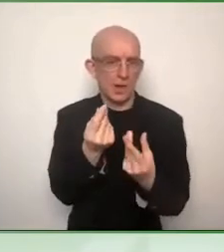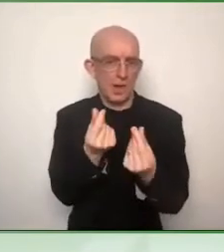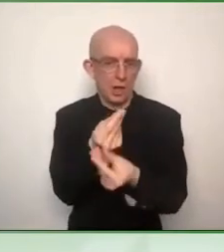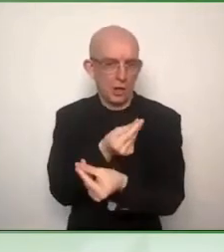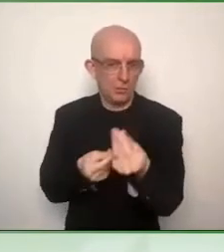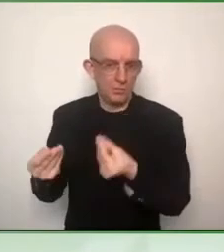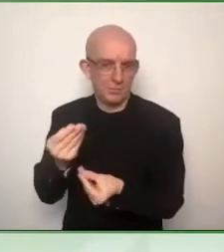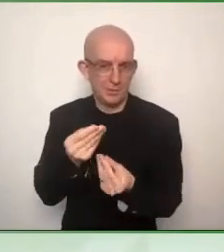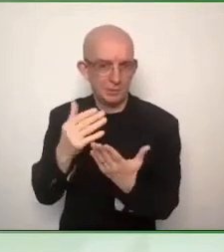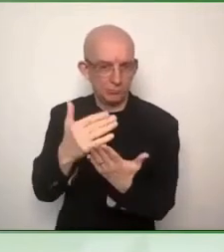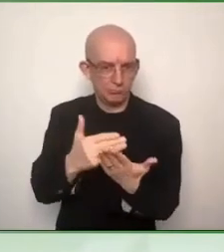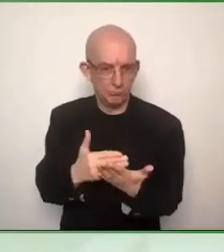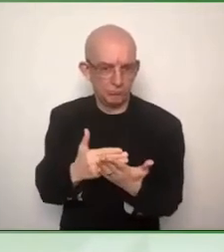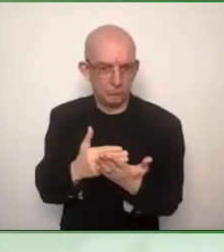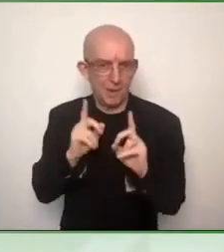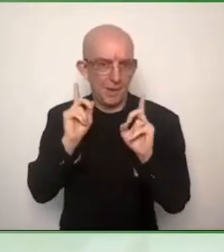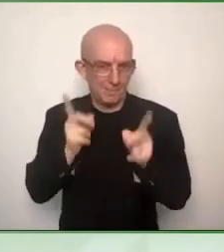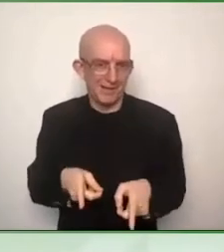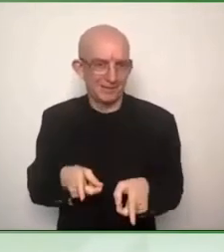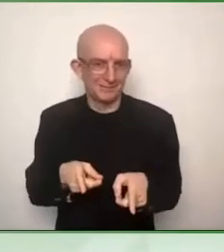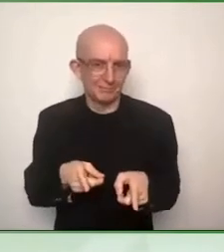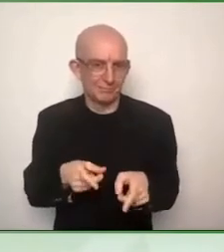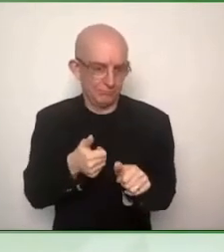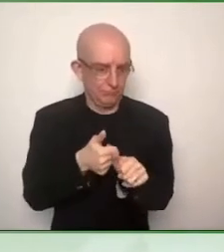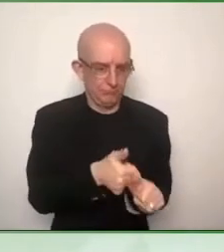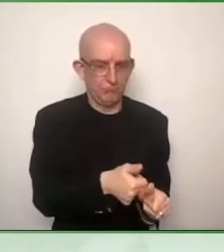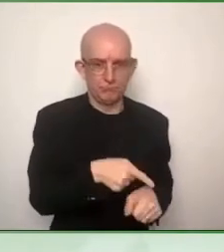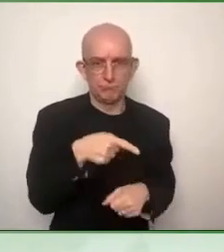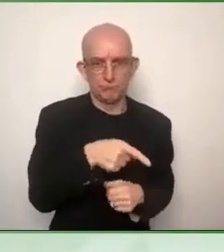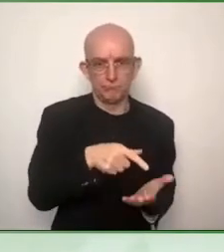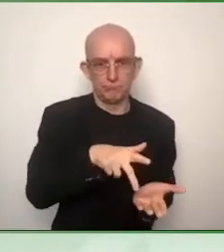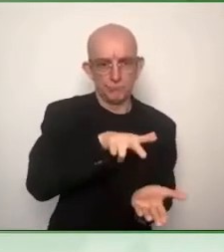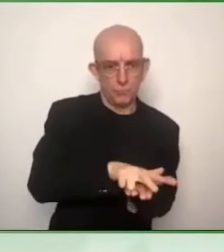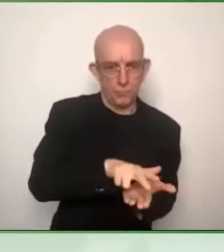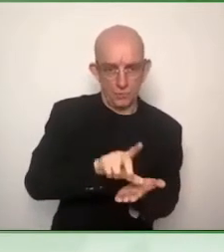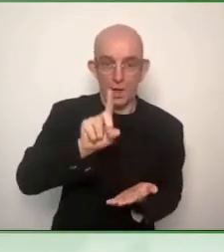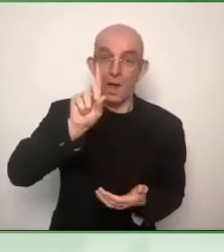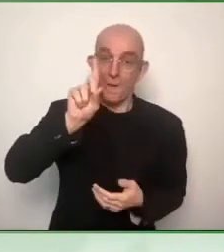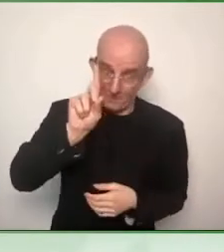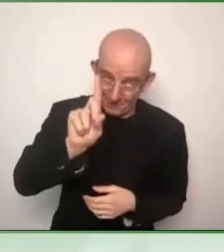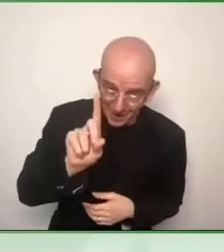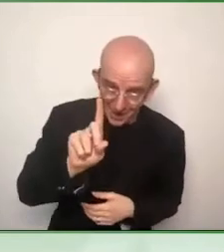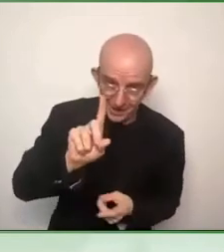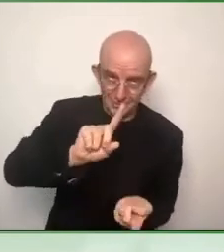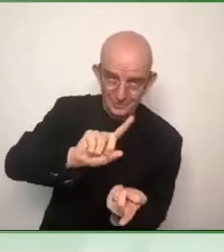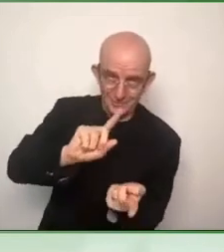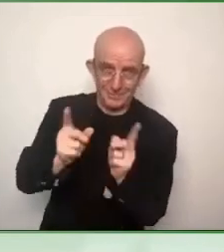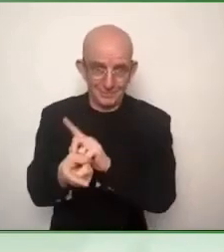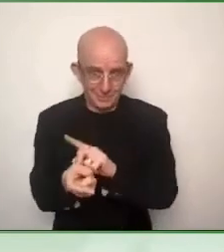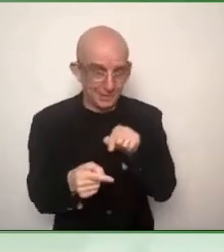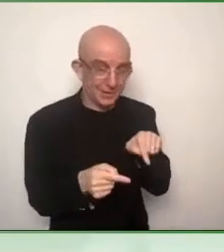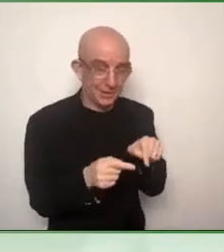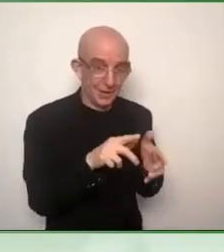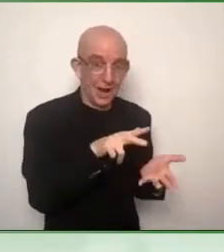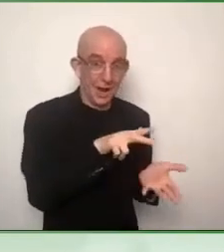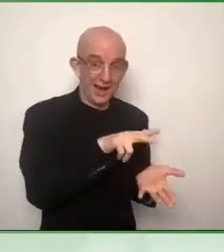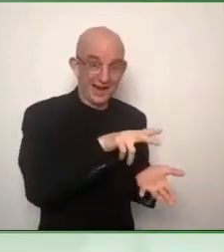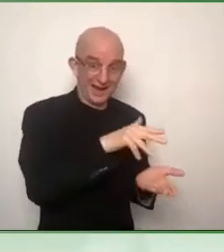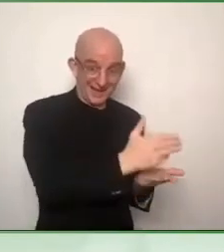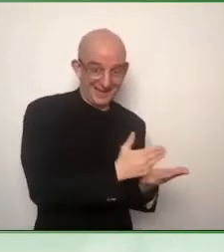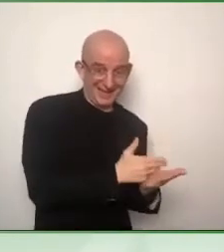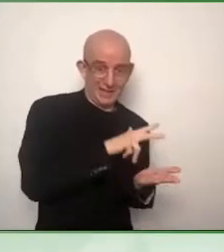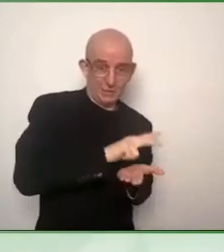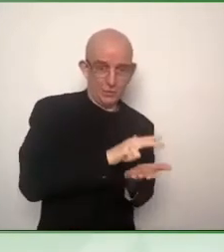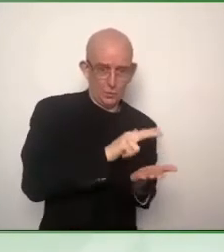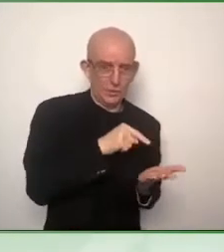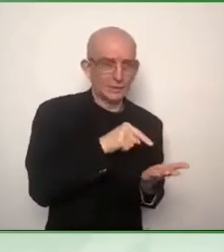comply technically with those standards, then we will presume that you are fulfilling the obligations in the law.